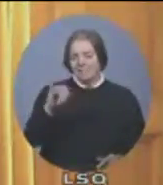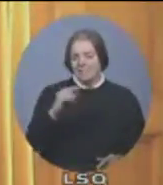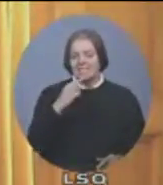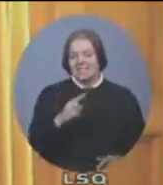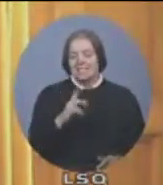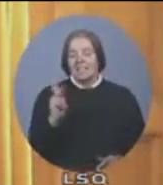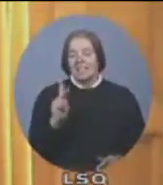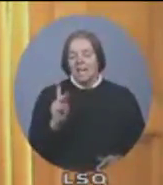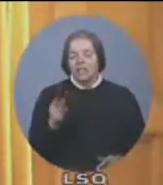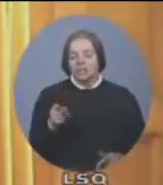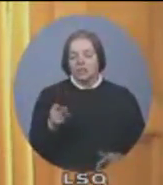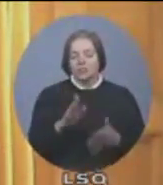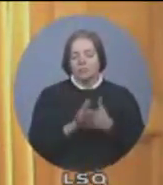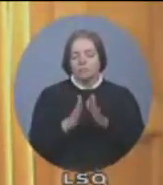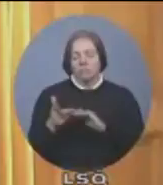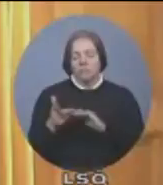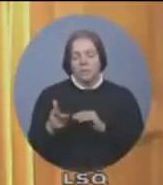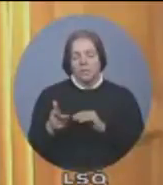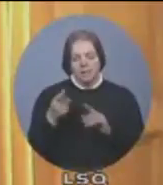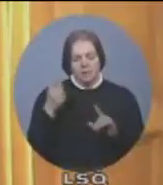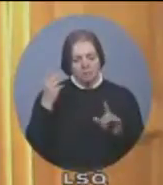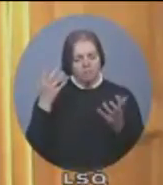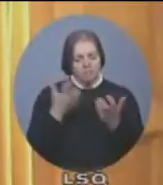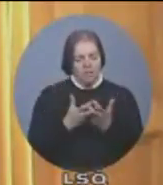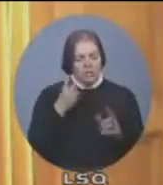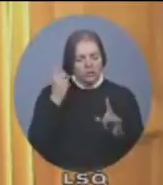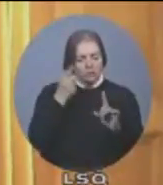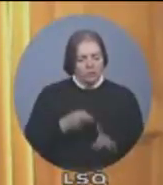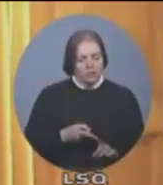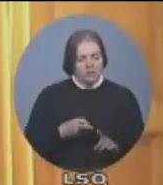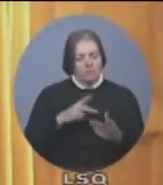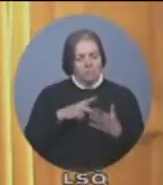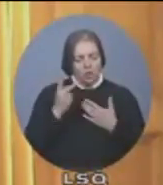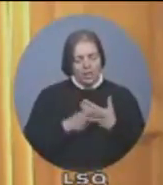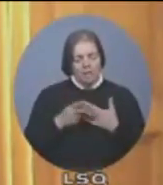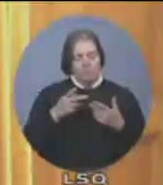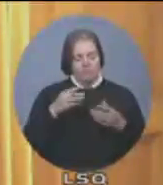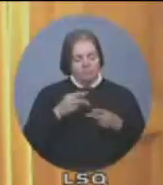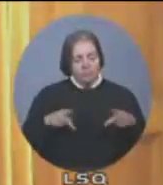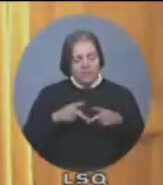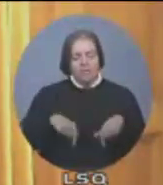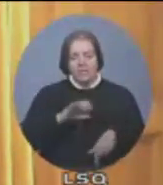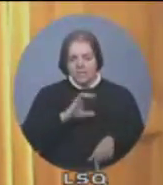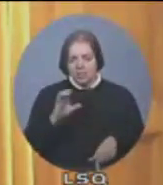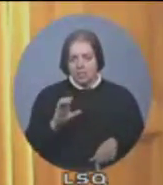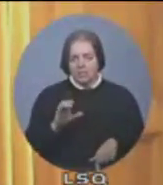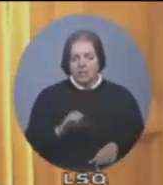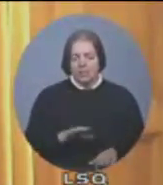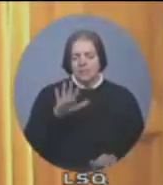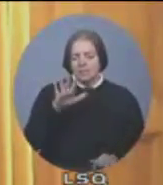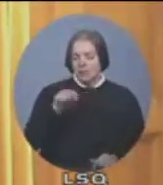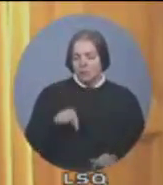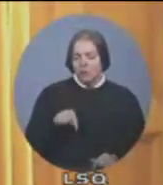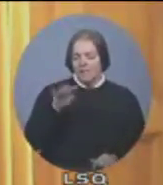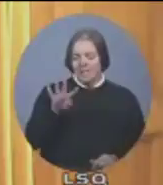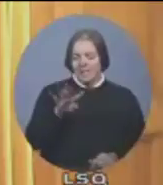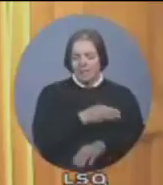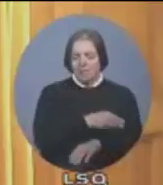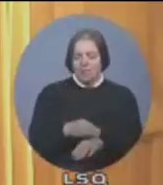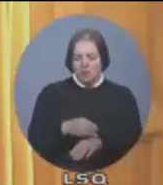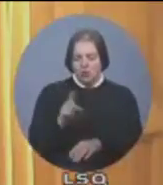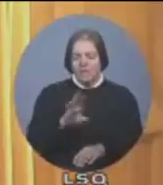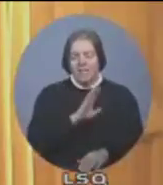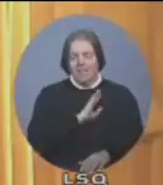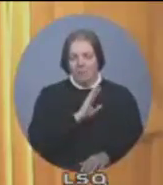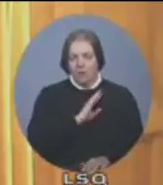objectives, and its programming would have benefited 5.4 million marginalized people. Canadian embassies and